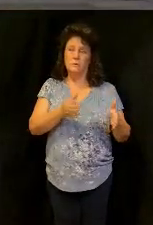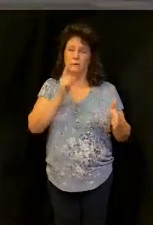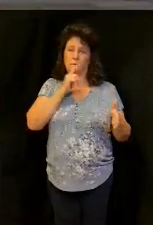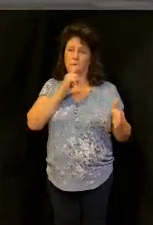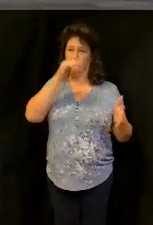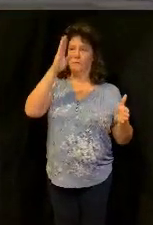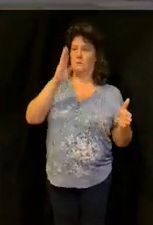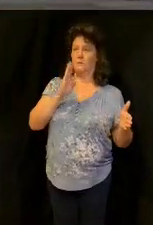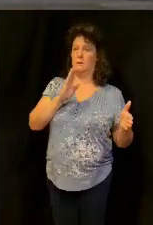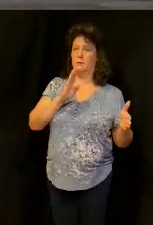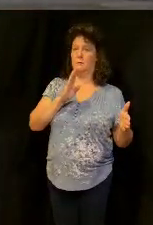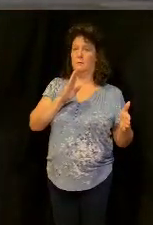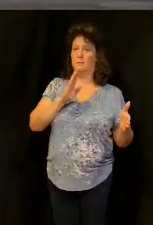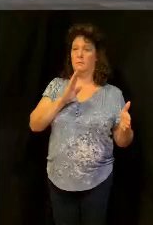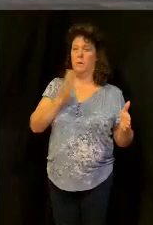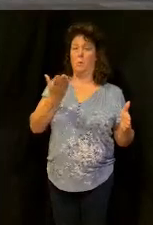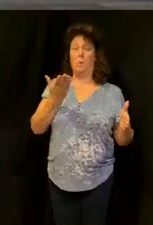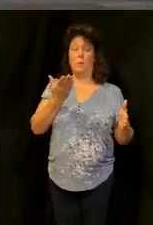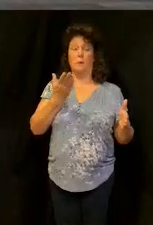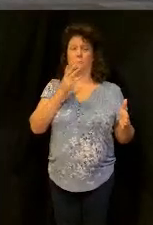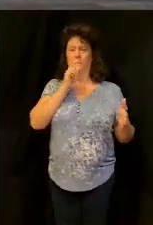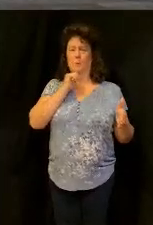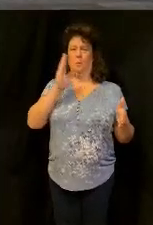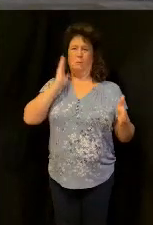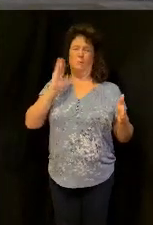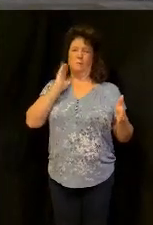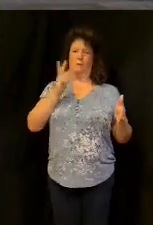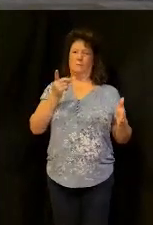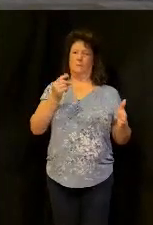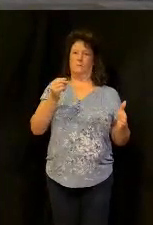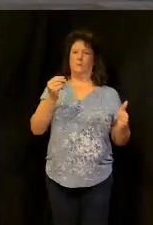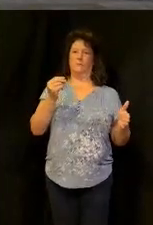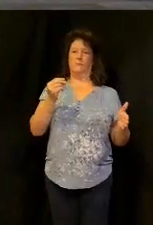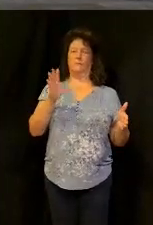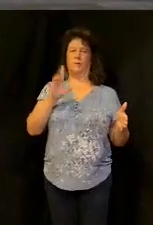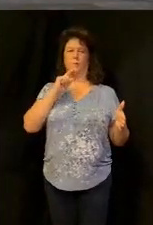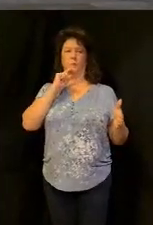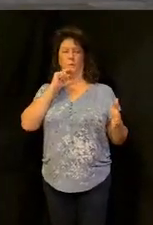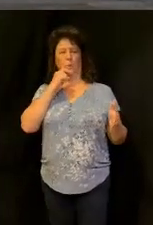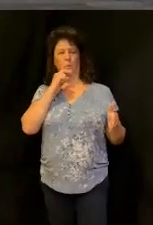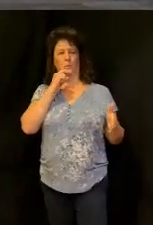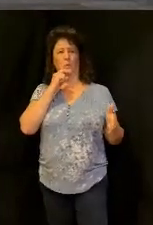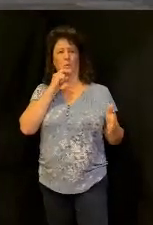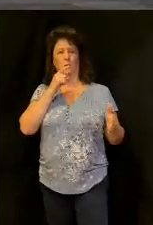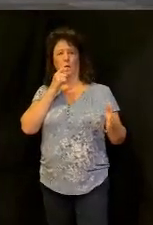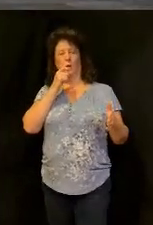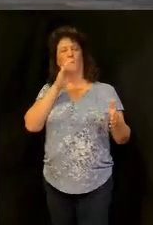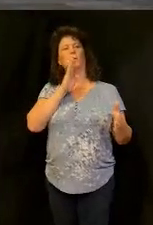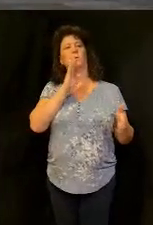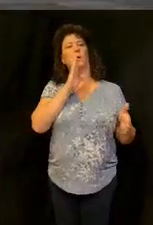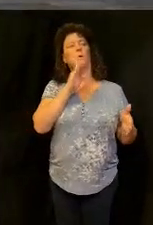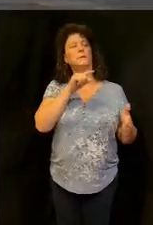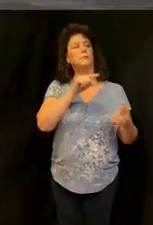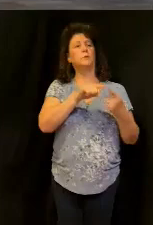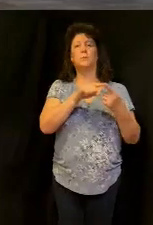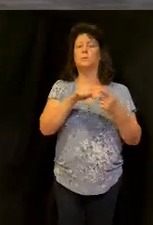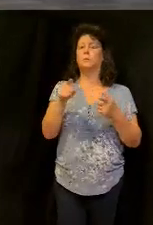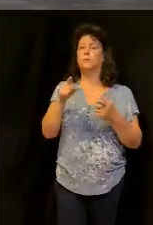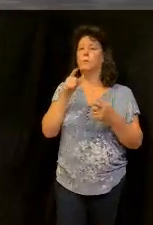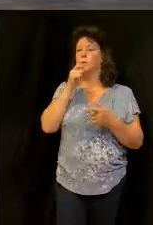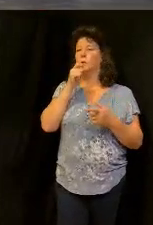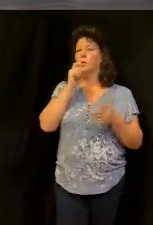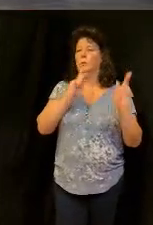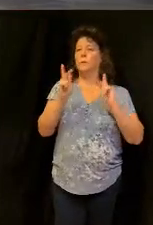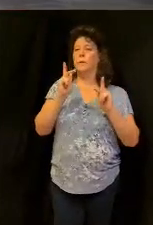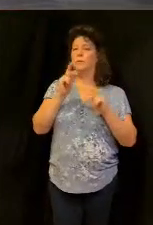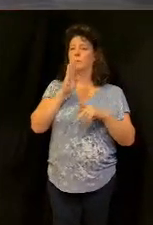so what they would do now listen what's cool about it is that who was he talking let's ask who's the audience that Jesus is